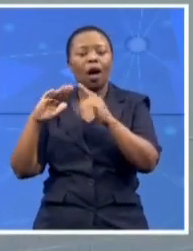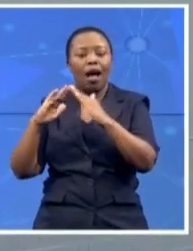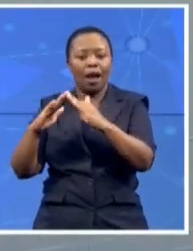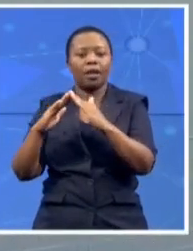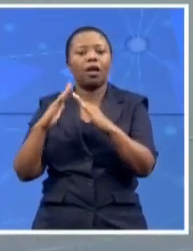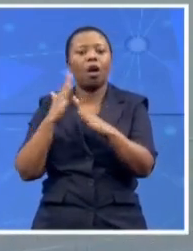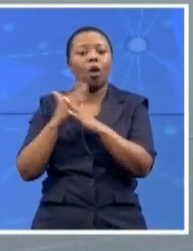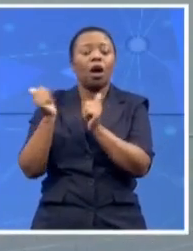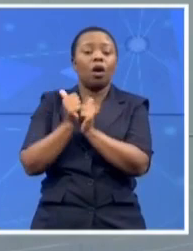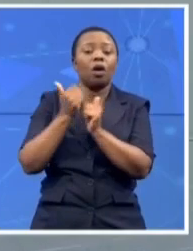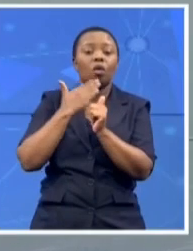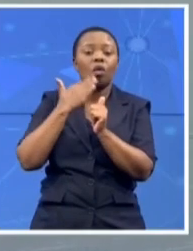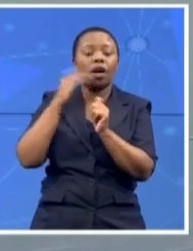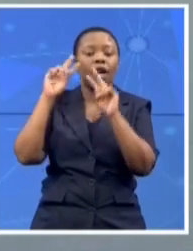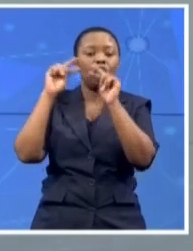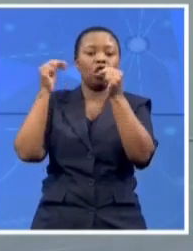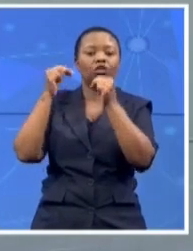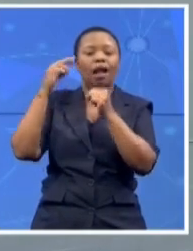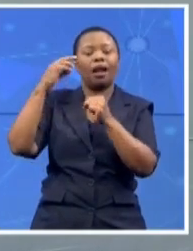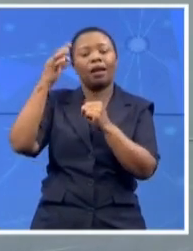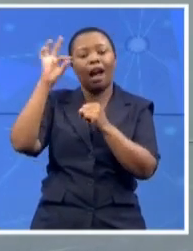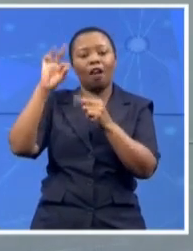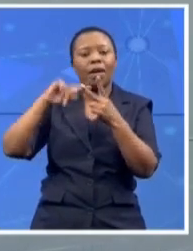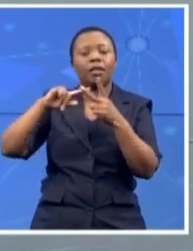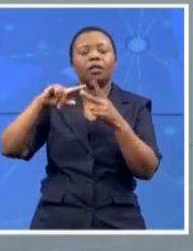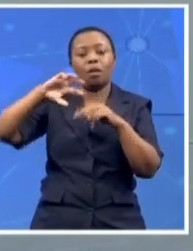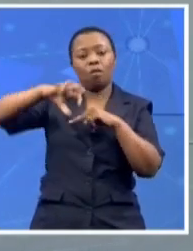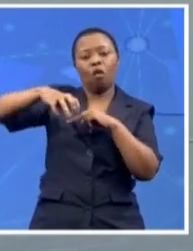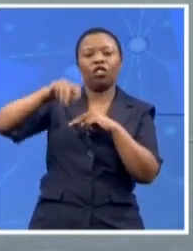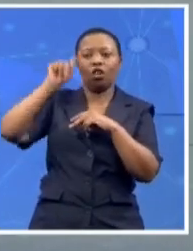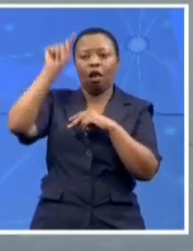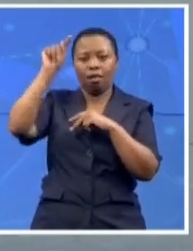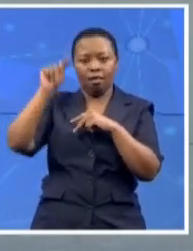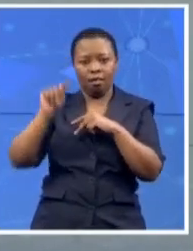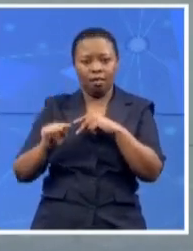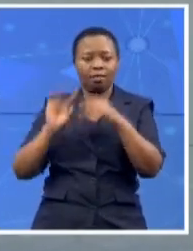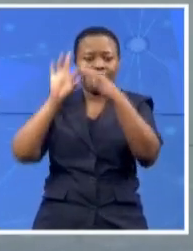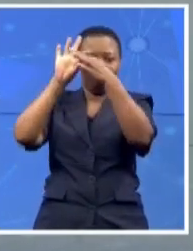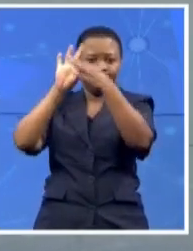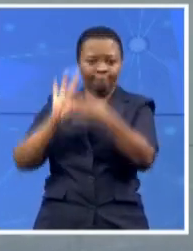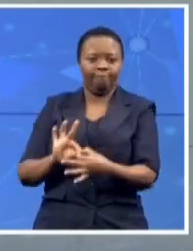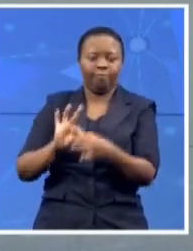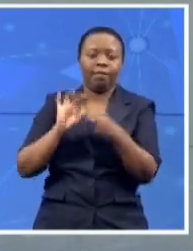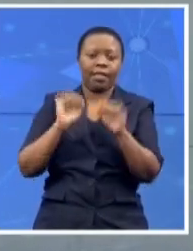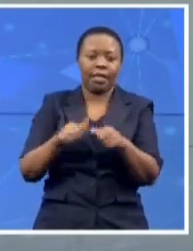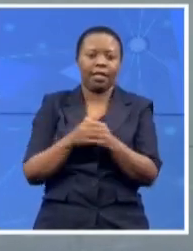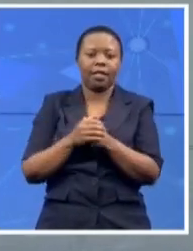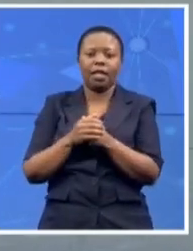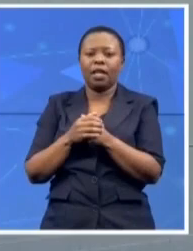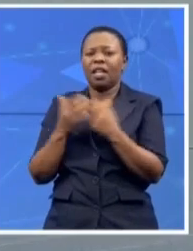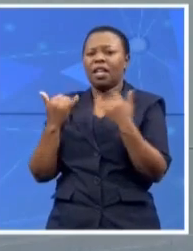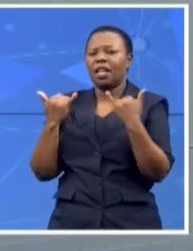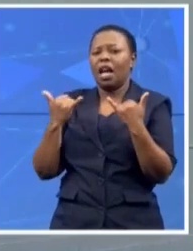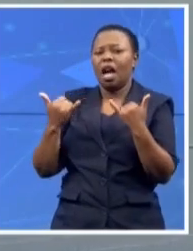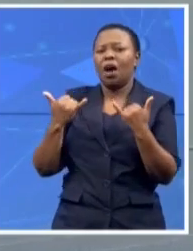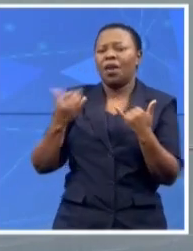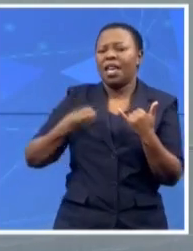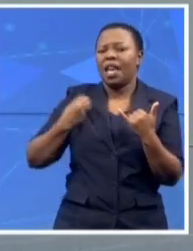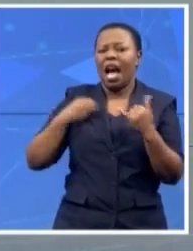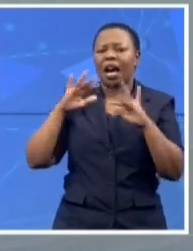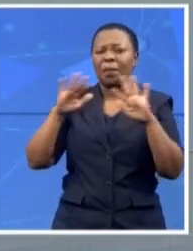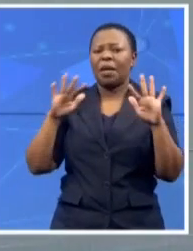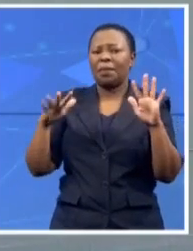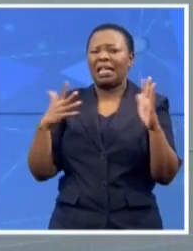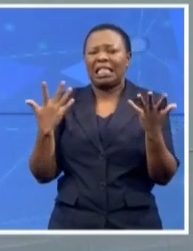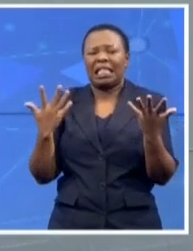provincial government. Your message to young people who are disgruntled, who are saying there's nothing to celebrate, looking at what